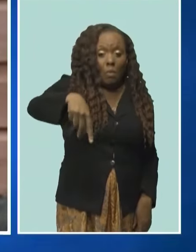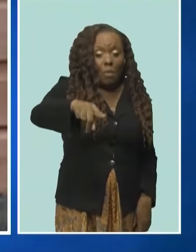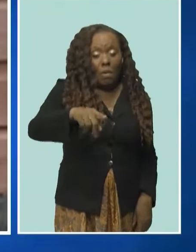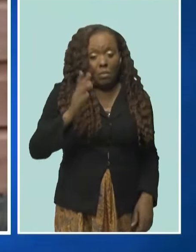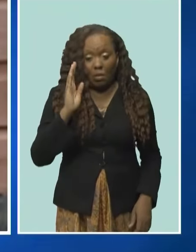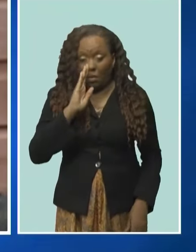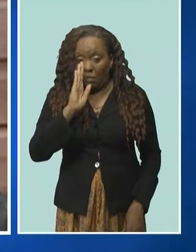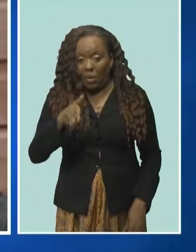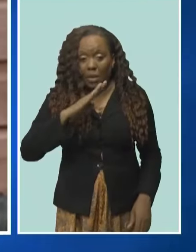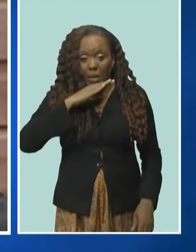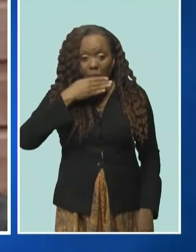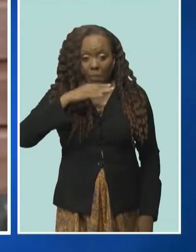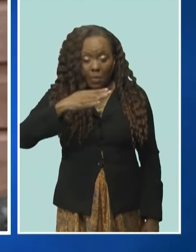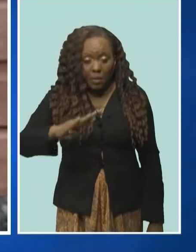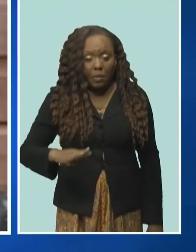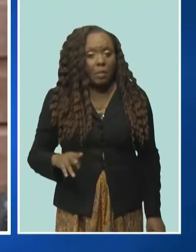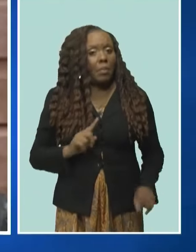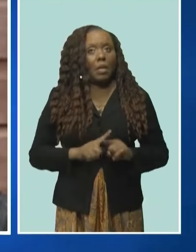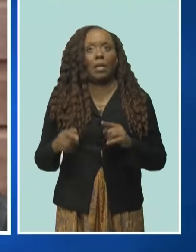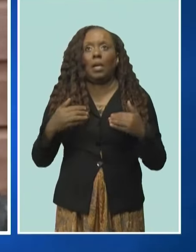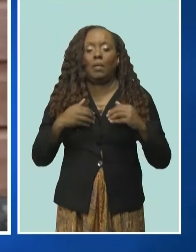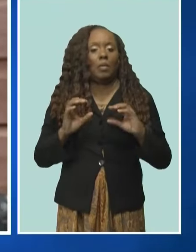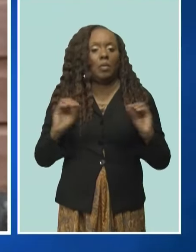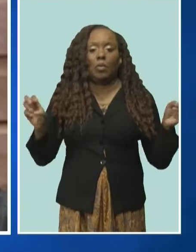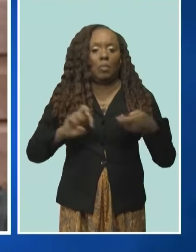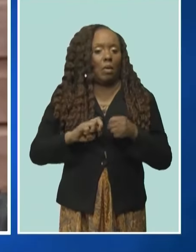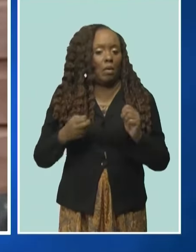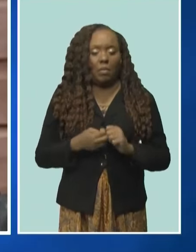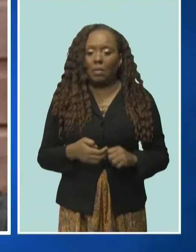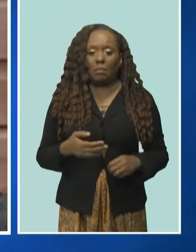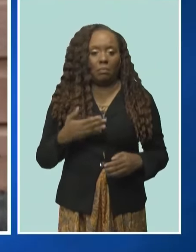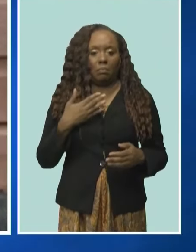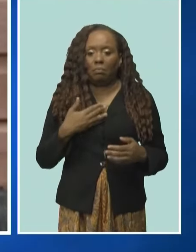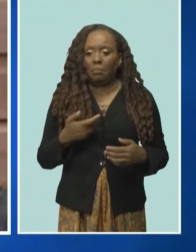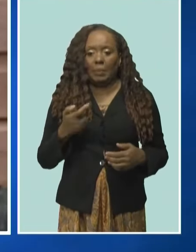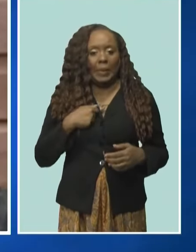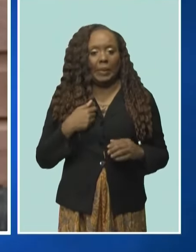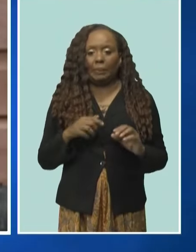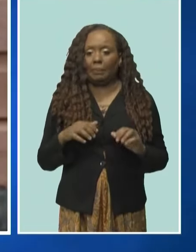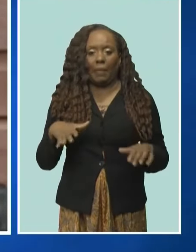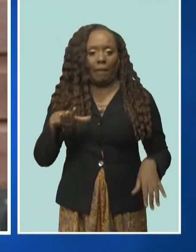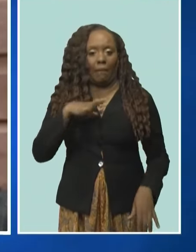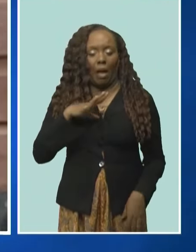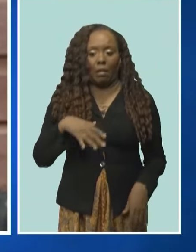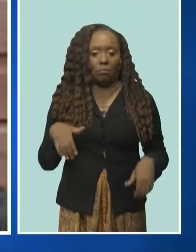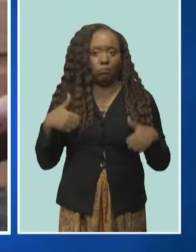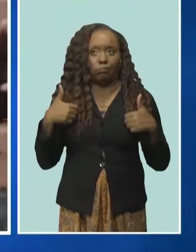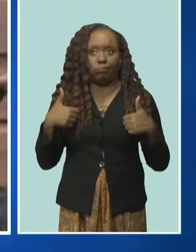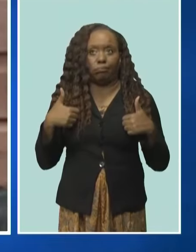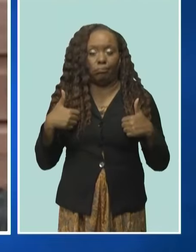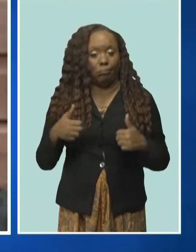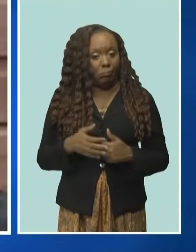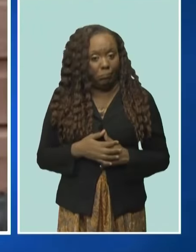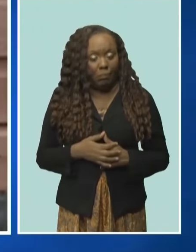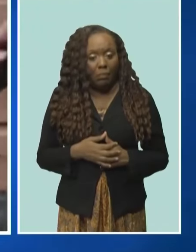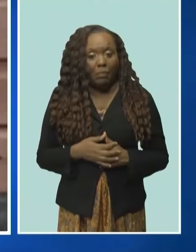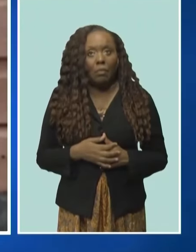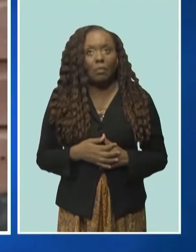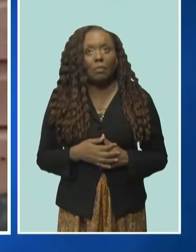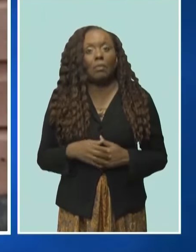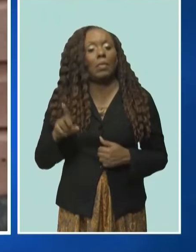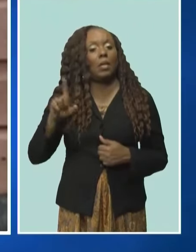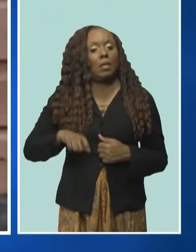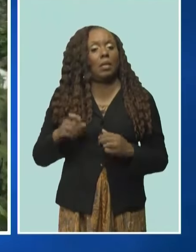Otherwise, I have no problem with it. I welcome it, and I hope it will develop the place for me, because we need a little more